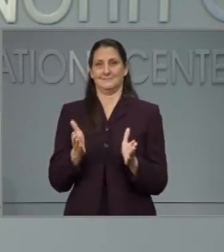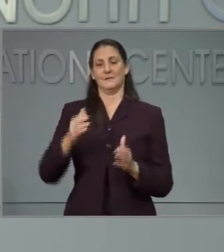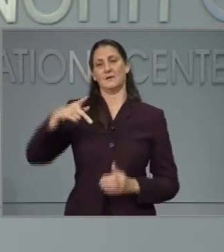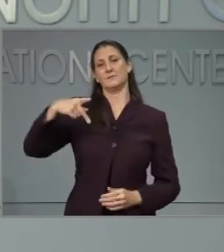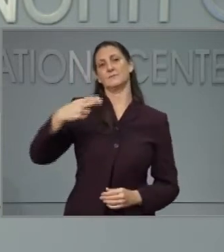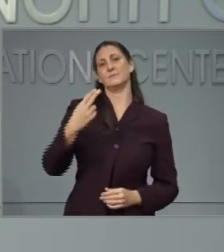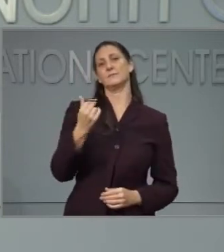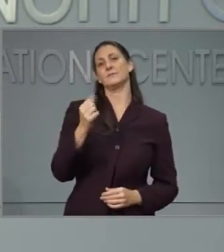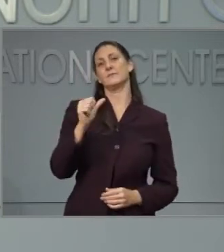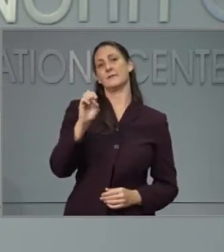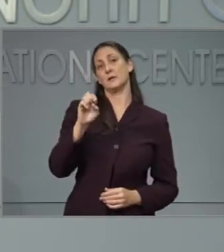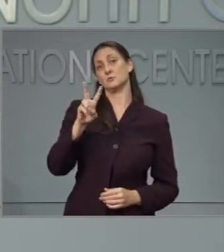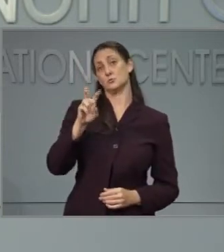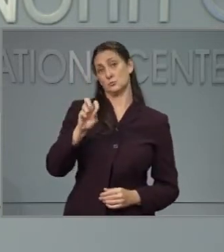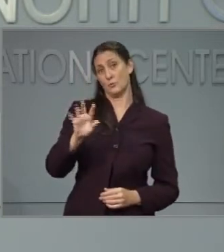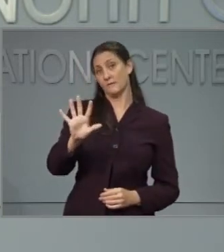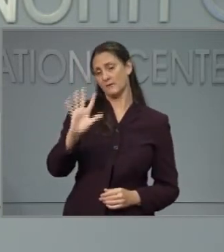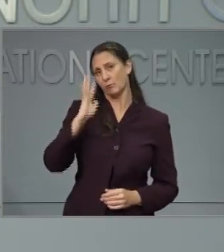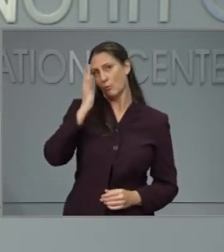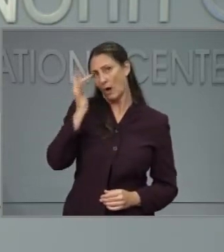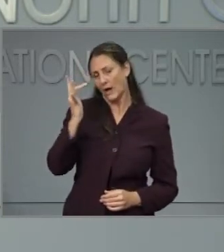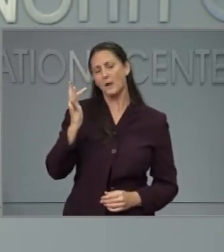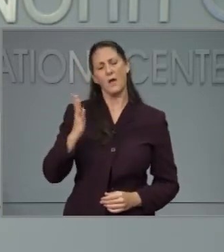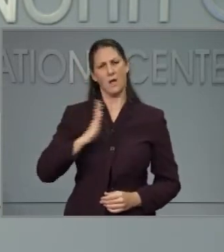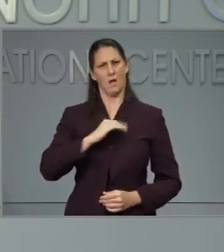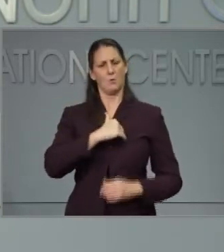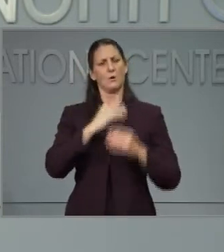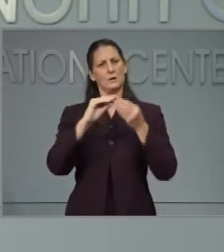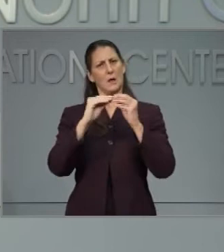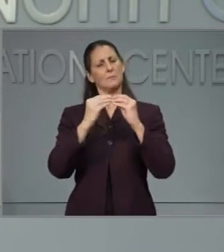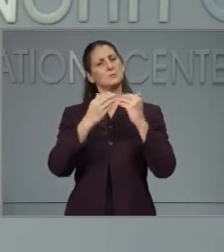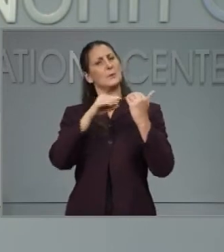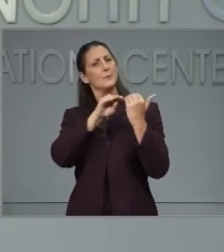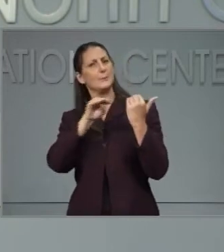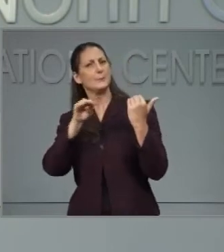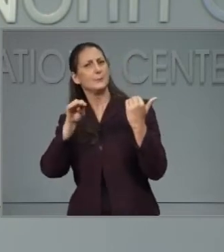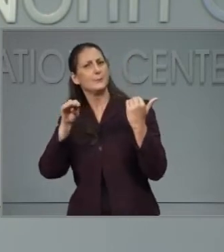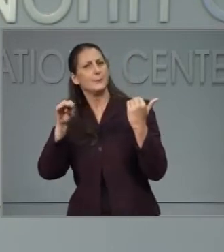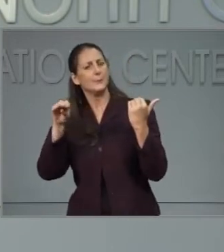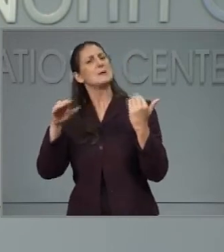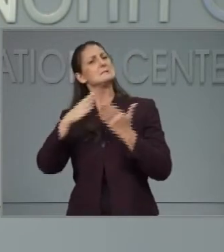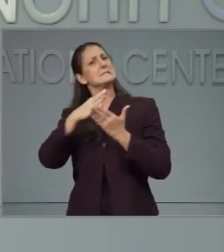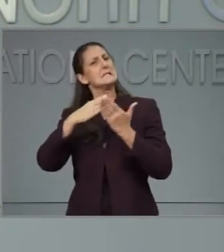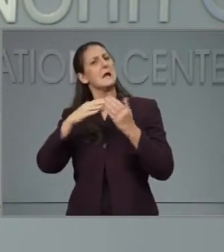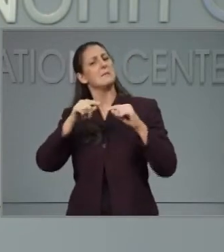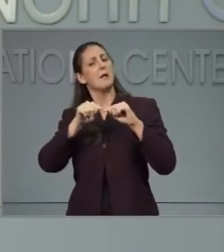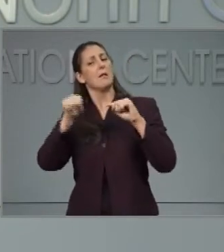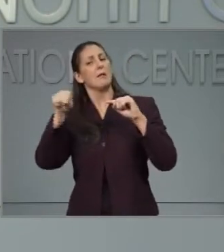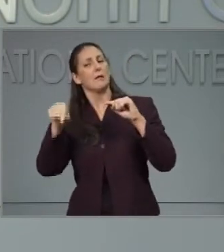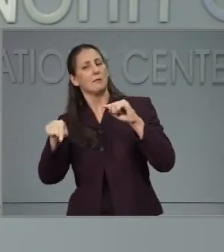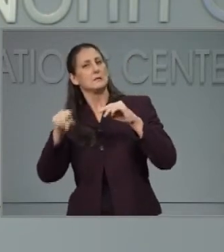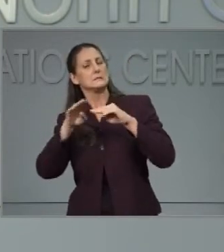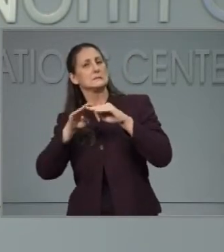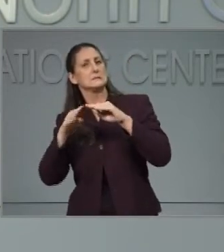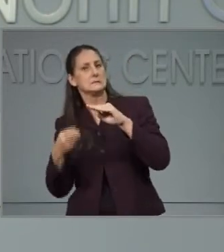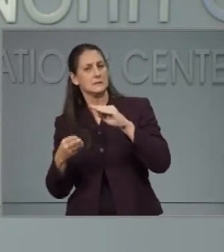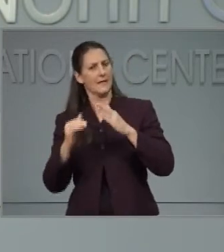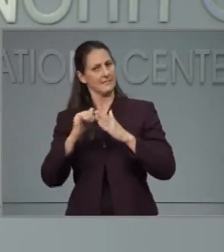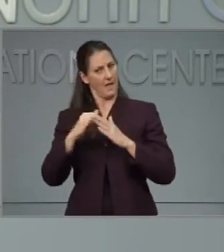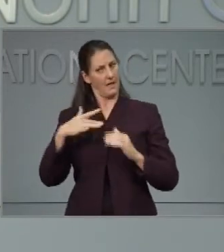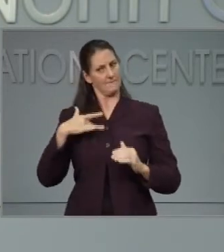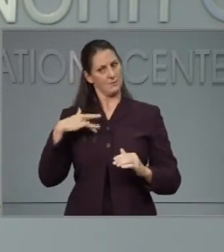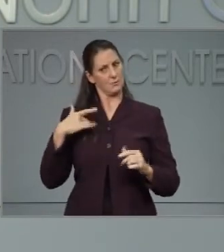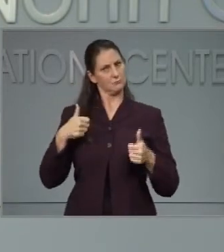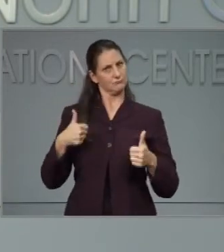are declining. So that's positive. We also want to do things to spur our